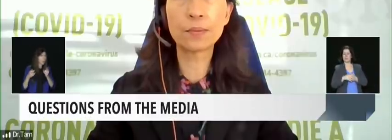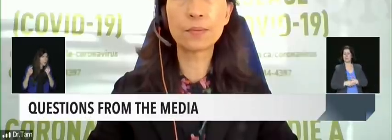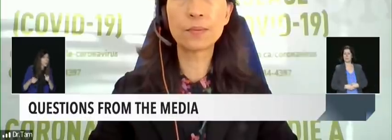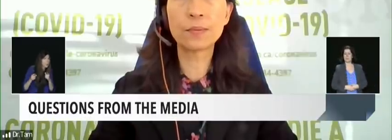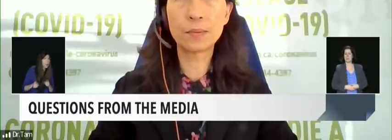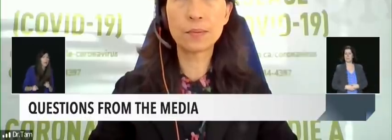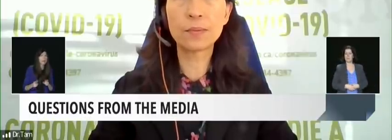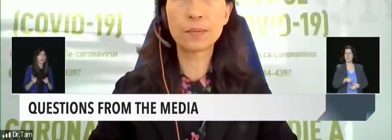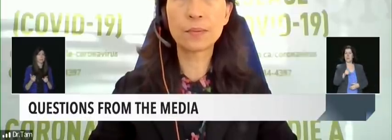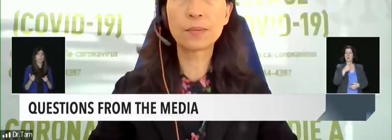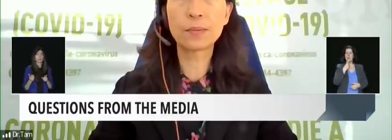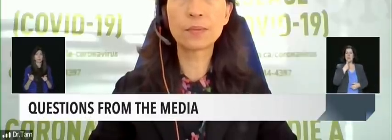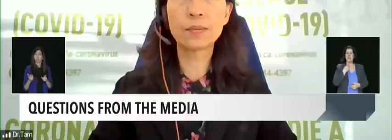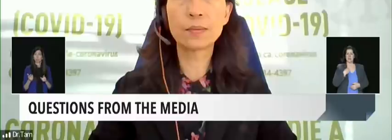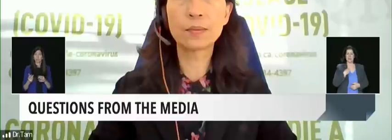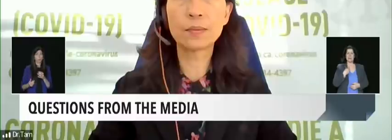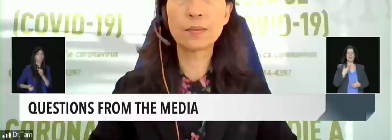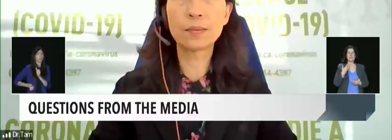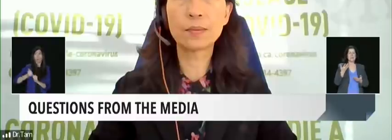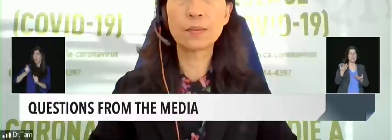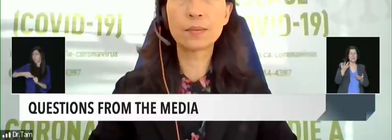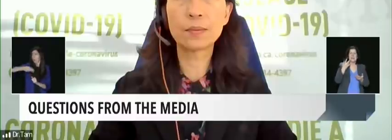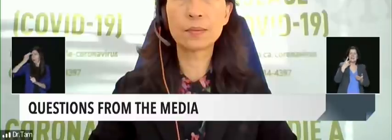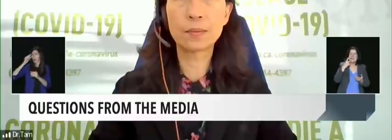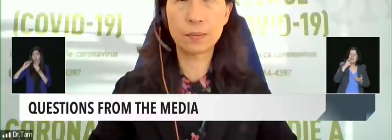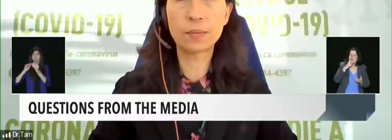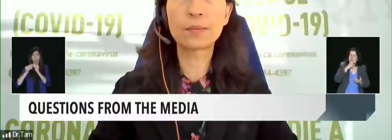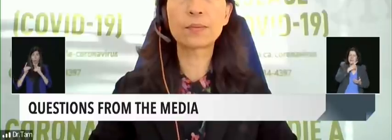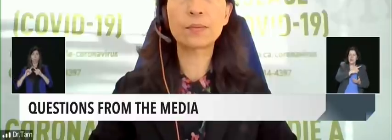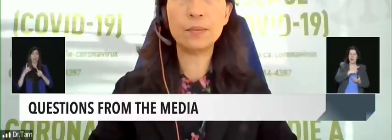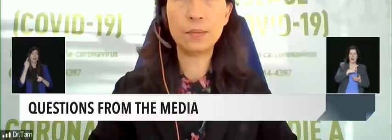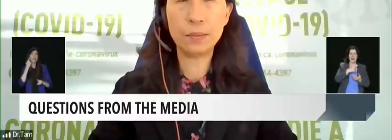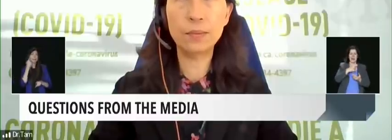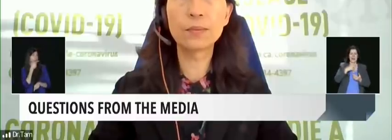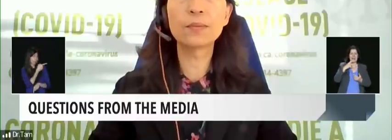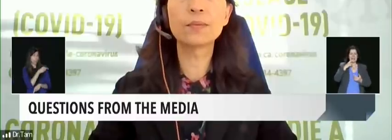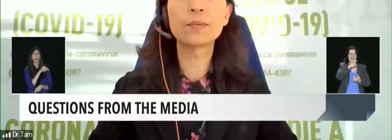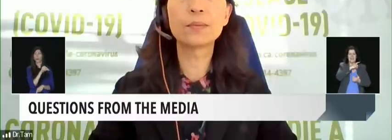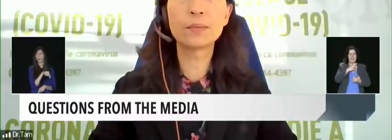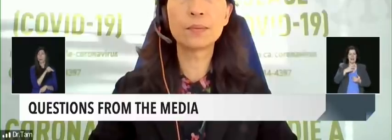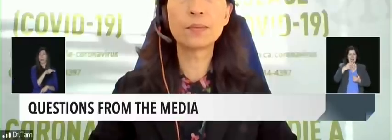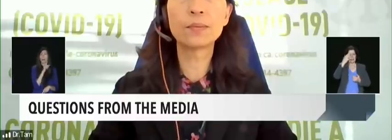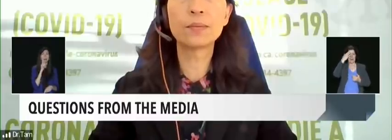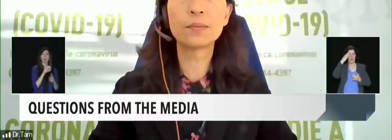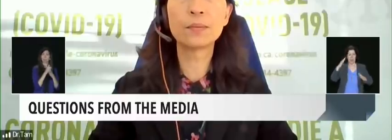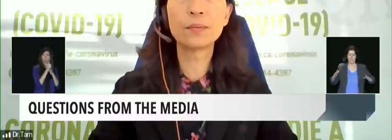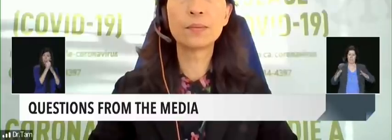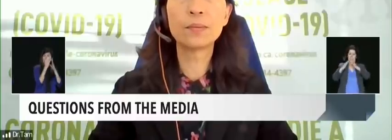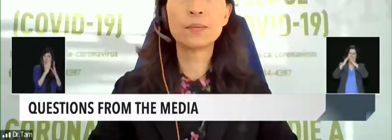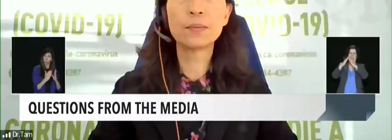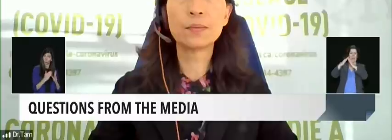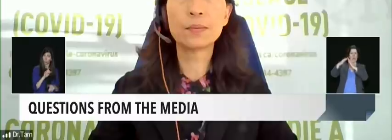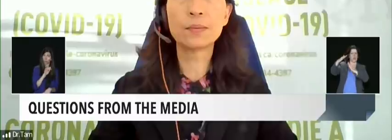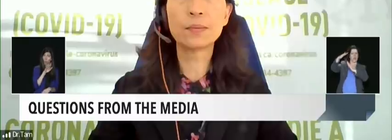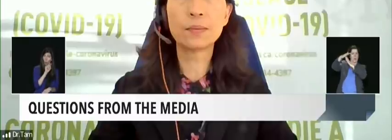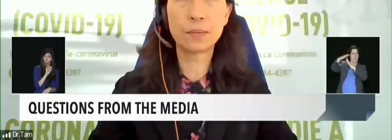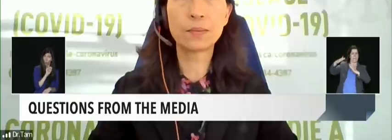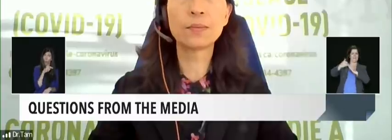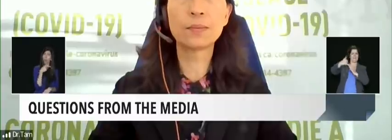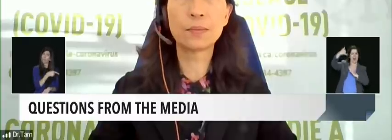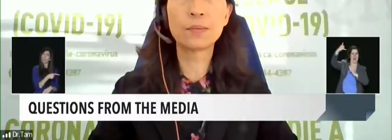until it has peaked. We are hearing from Quebec's premier, François Legault, he said that Omicron has peaked in that province.